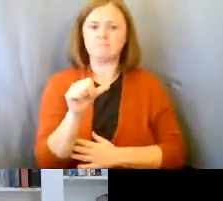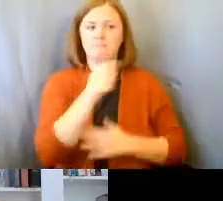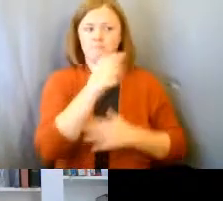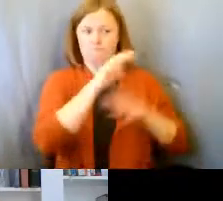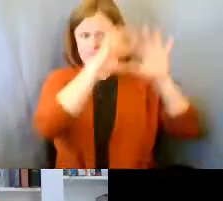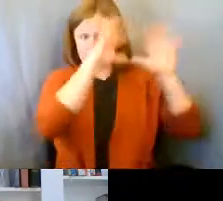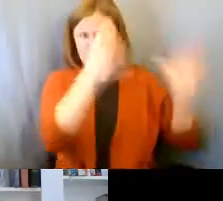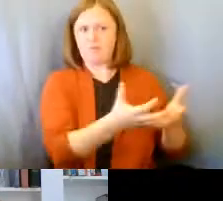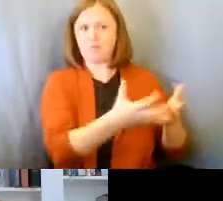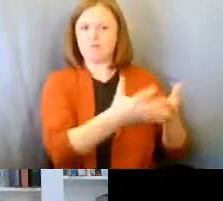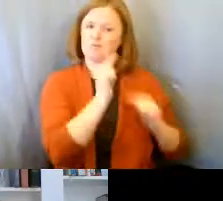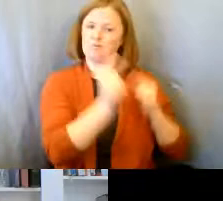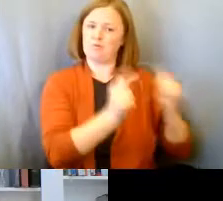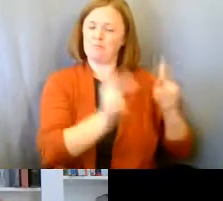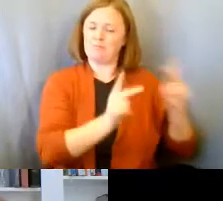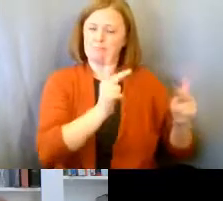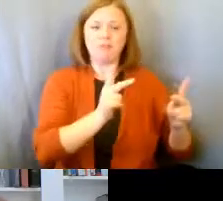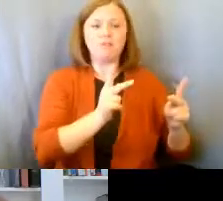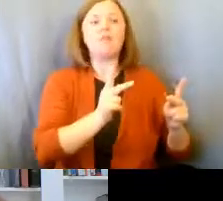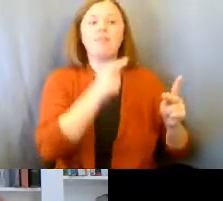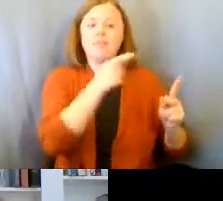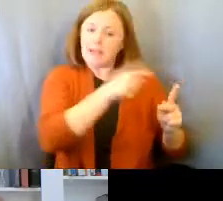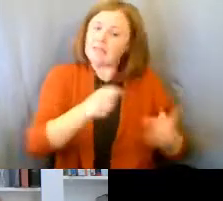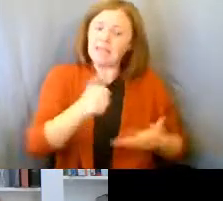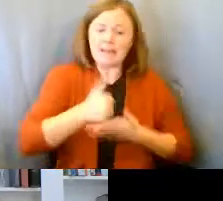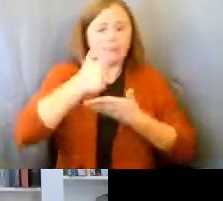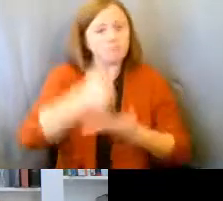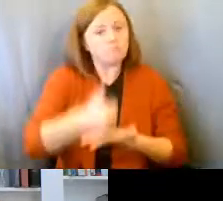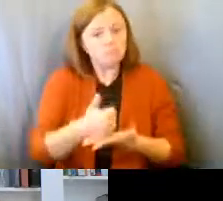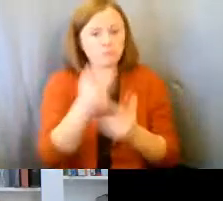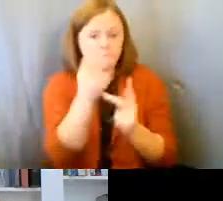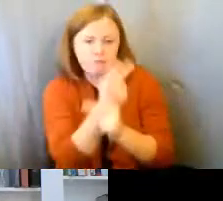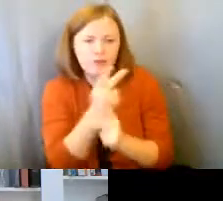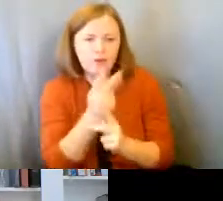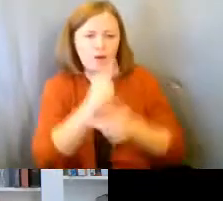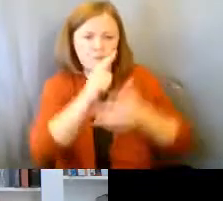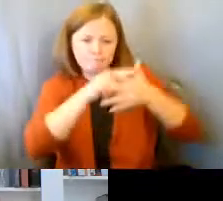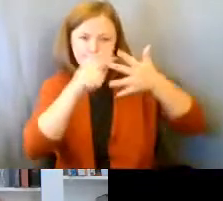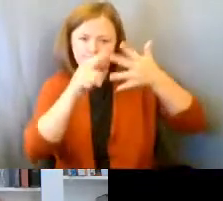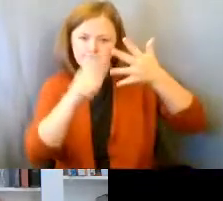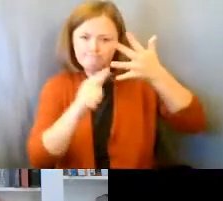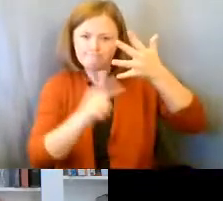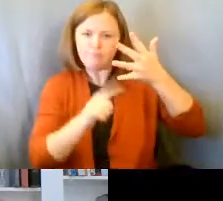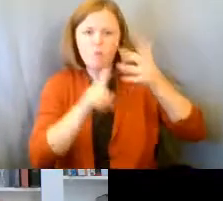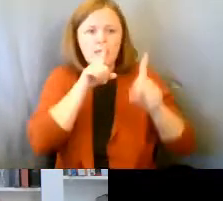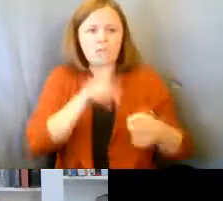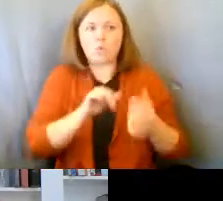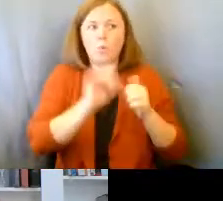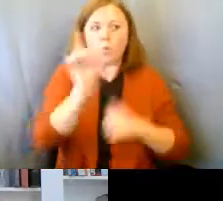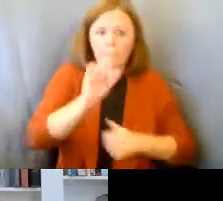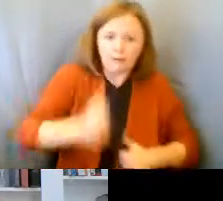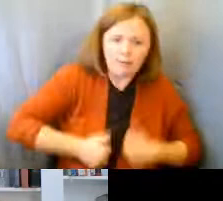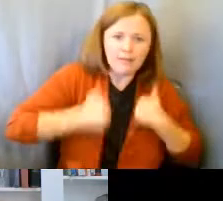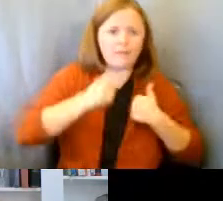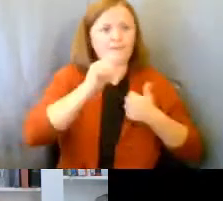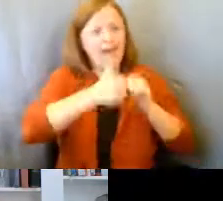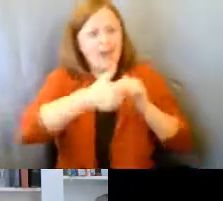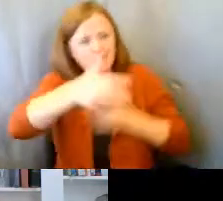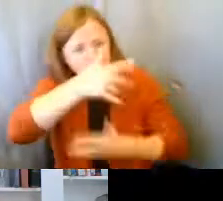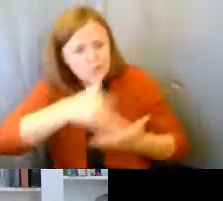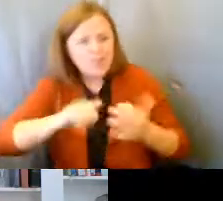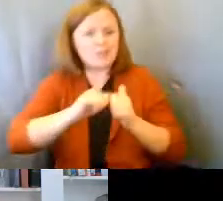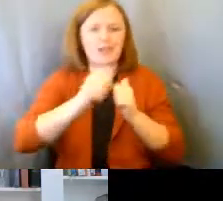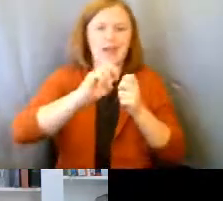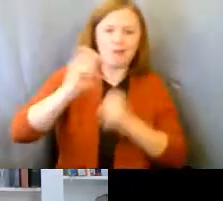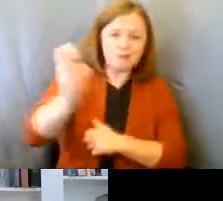unlike a lot of individuals, they need help figuring out a lot of these answers. It, and the